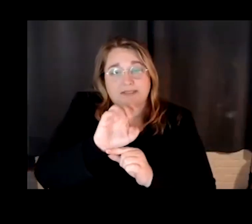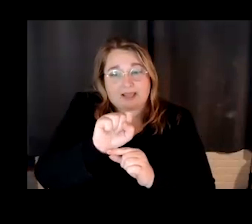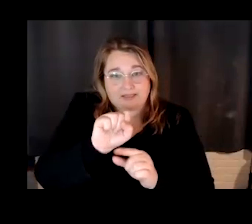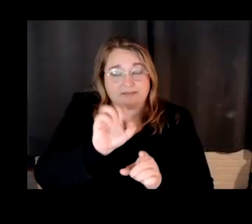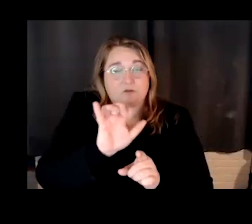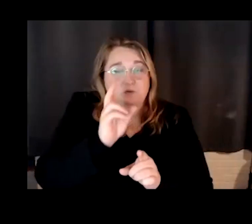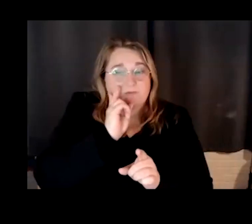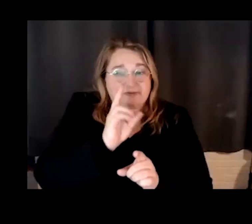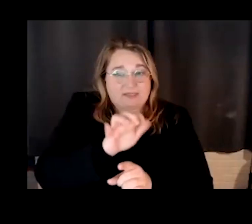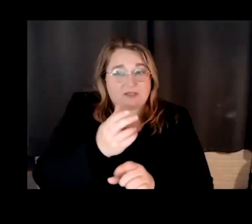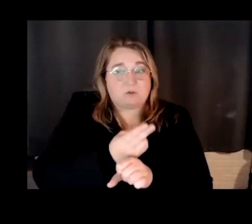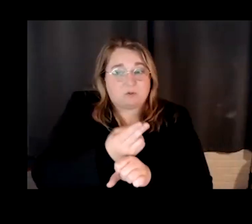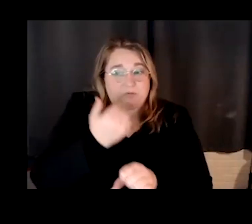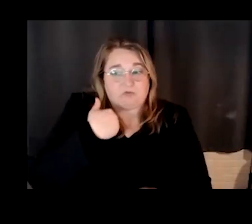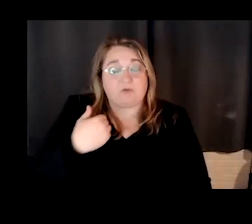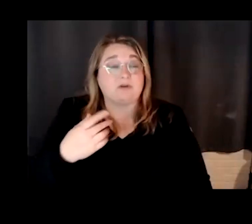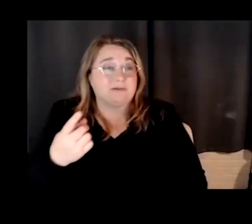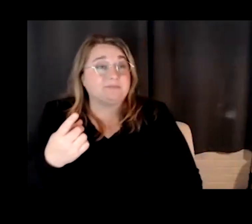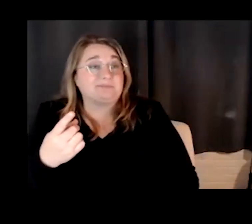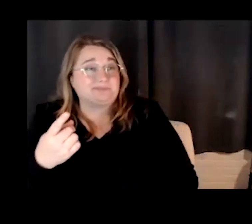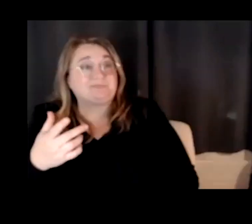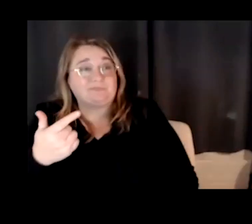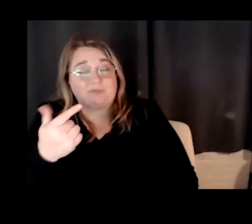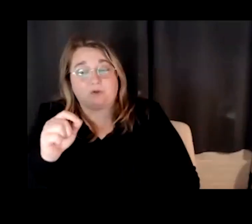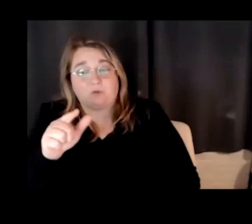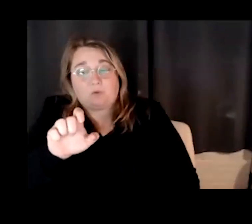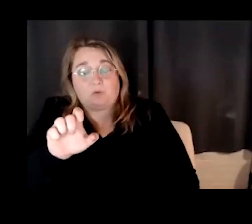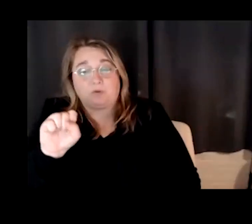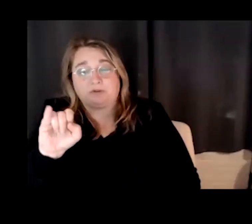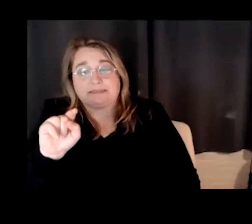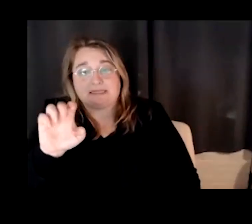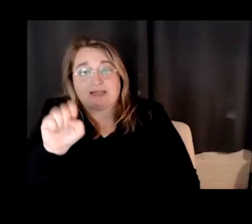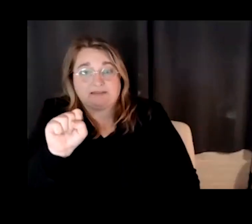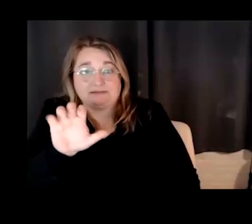Um, Google Sites would be good. Yeah. Yeah.